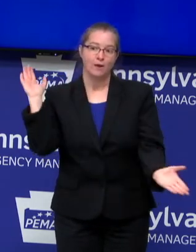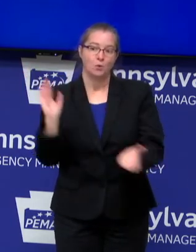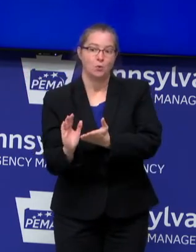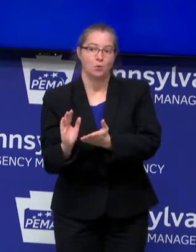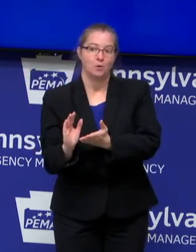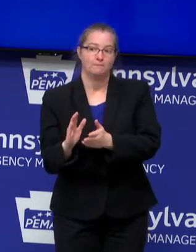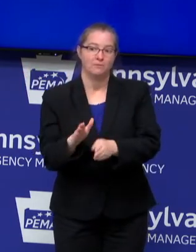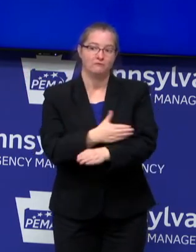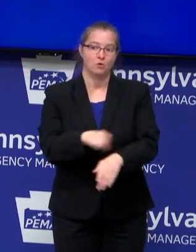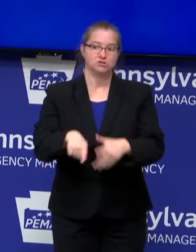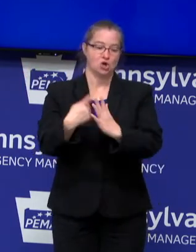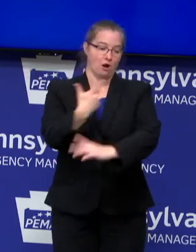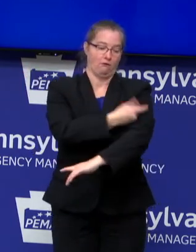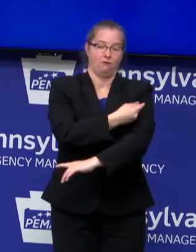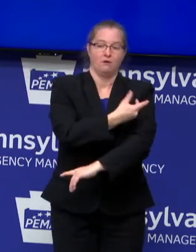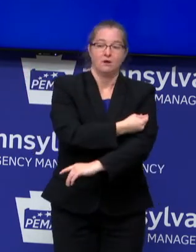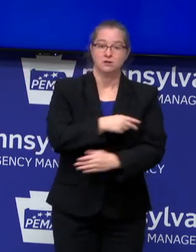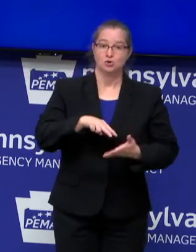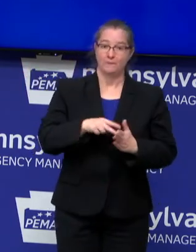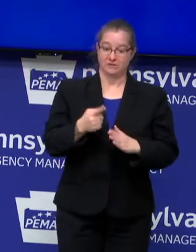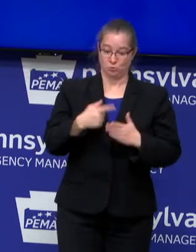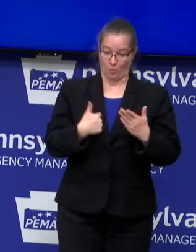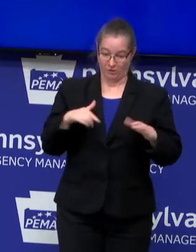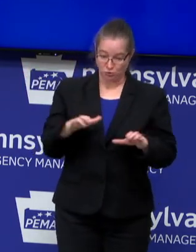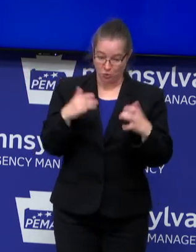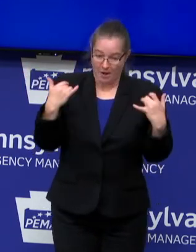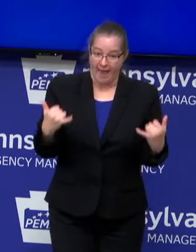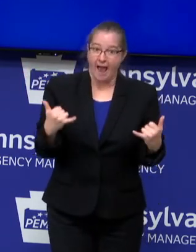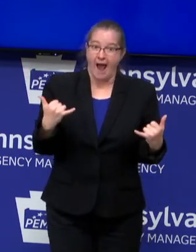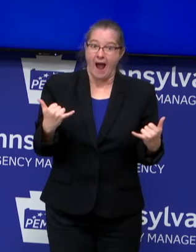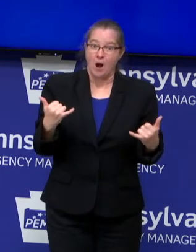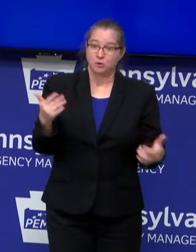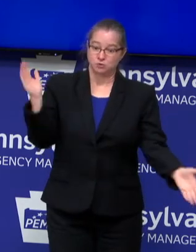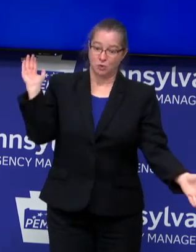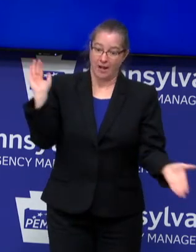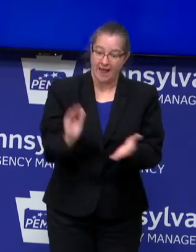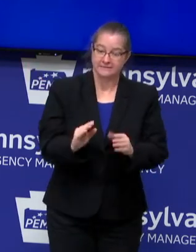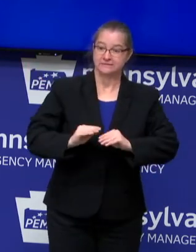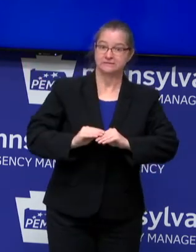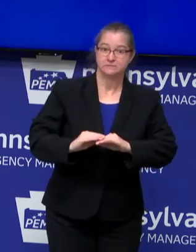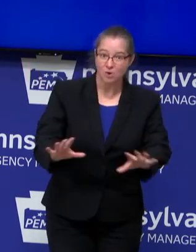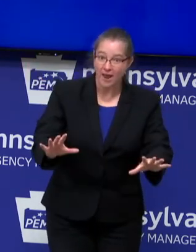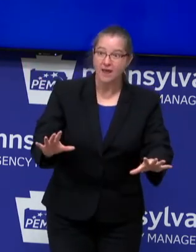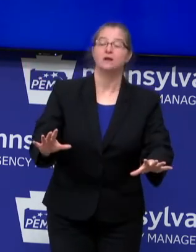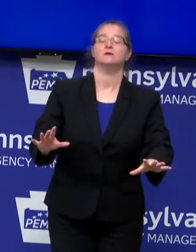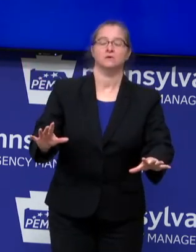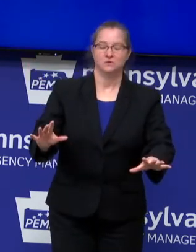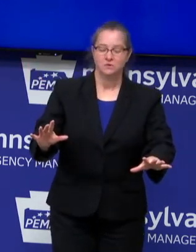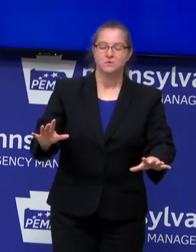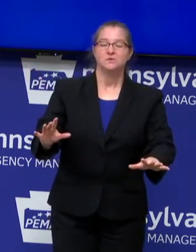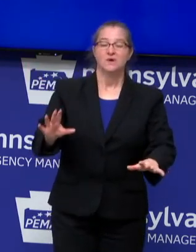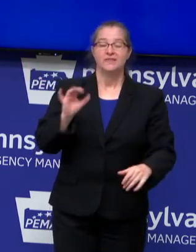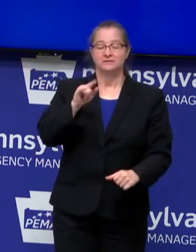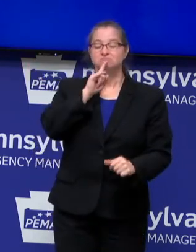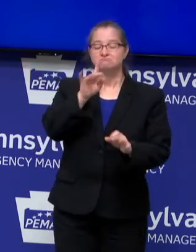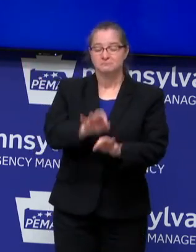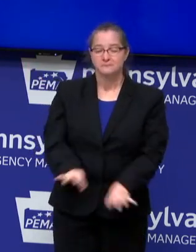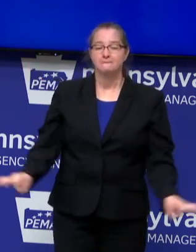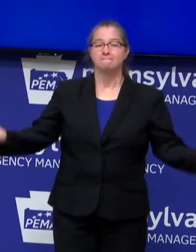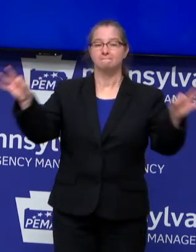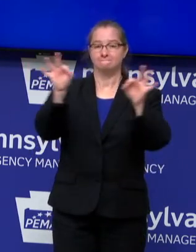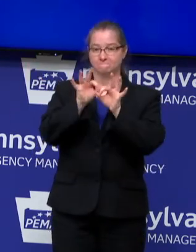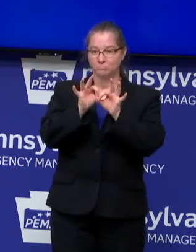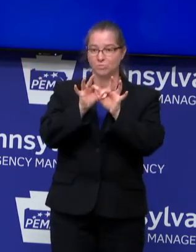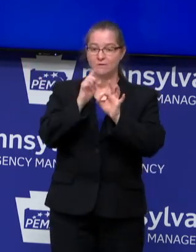arrives. That means the work we do now to slow the spread of COVID is not only crucial to keeping our